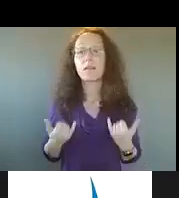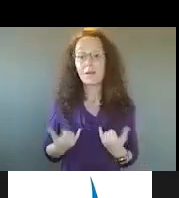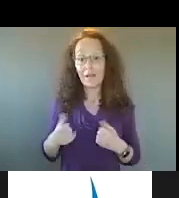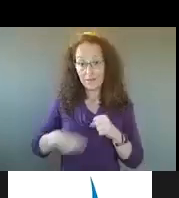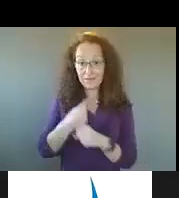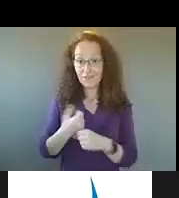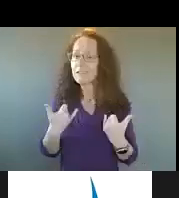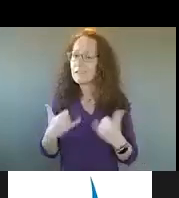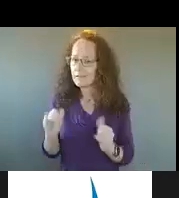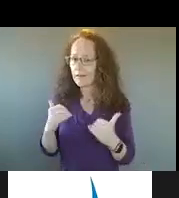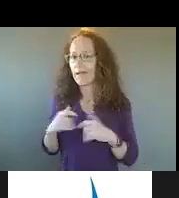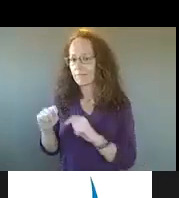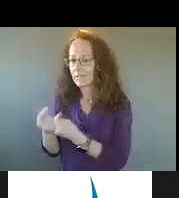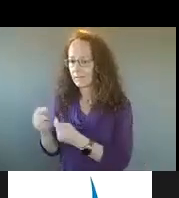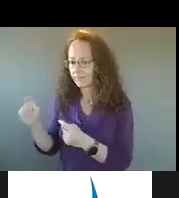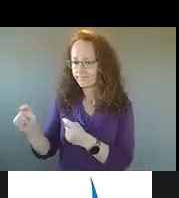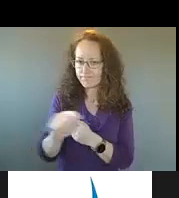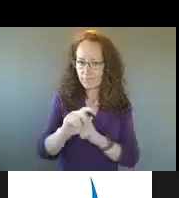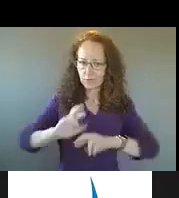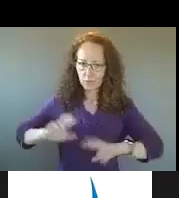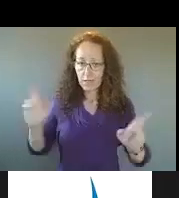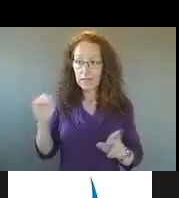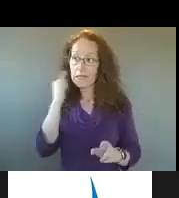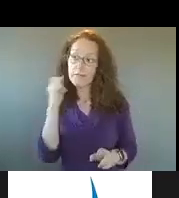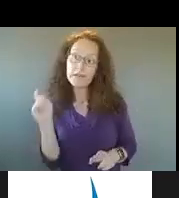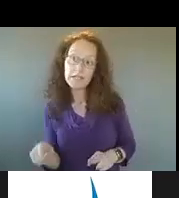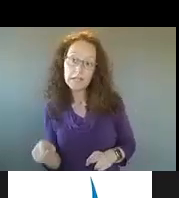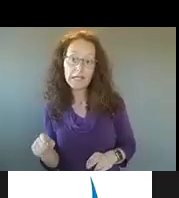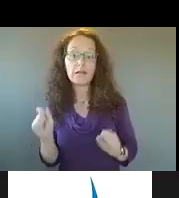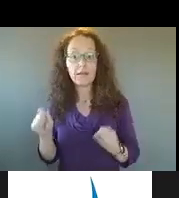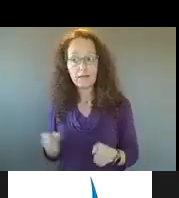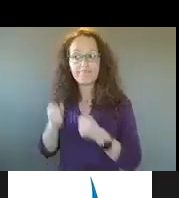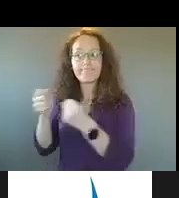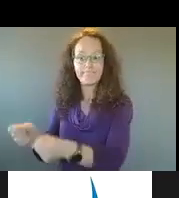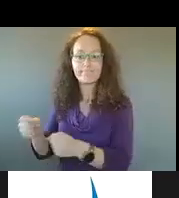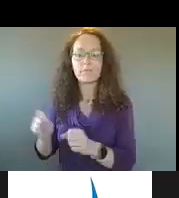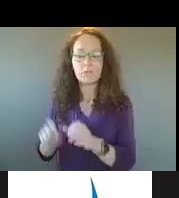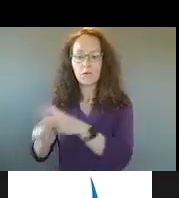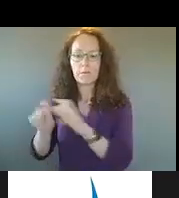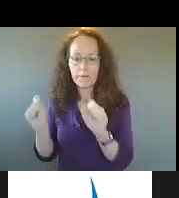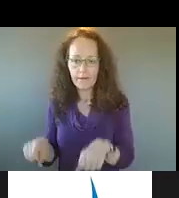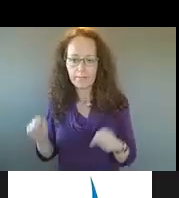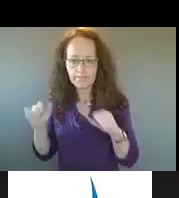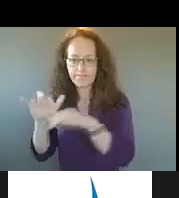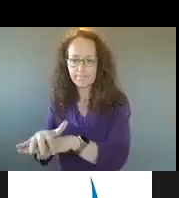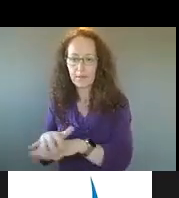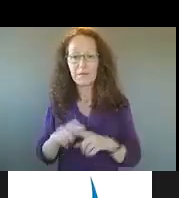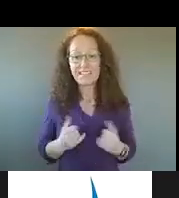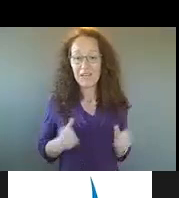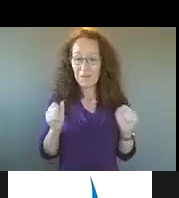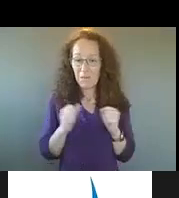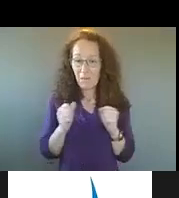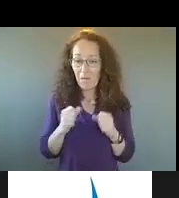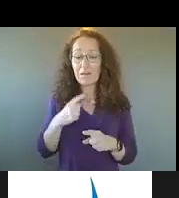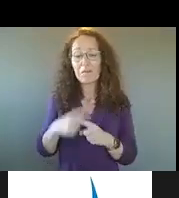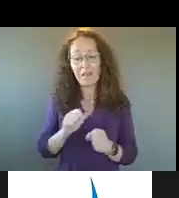available to be activated in the event of a need, but during these cold winter months, especially with COVID, where it's very difficult for them to do their work